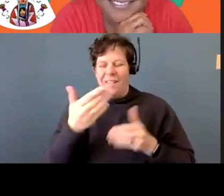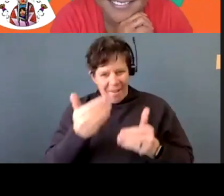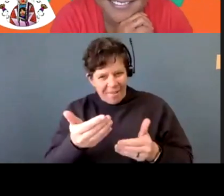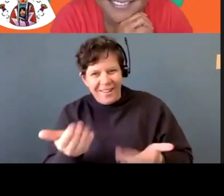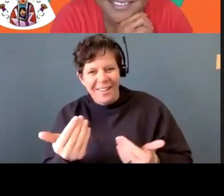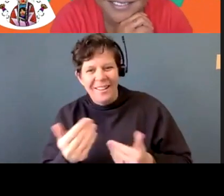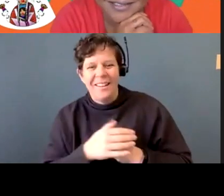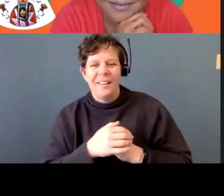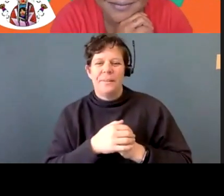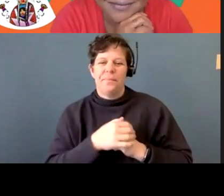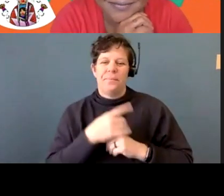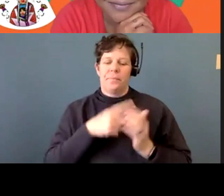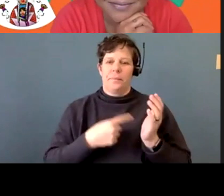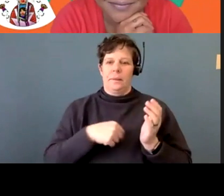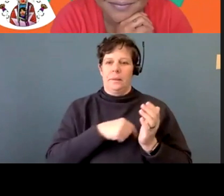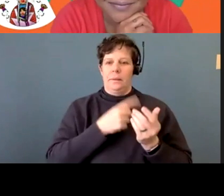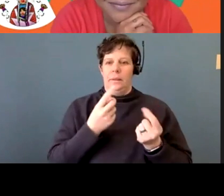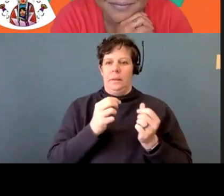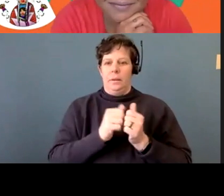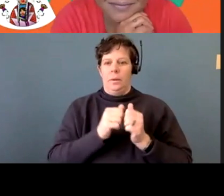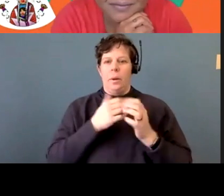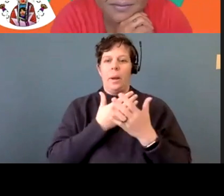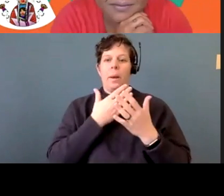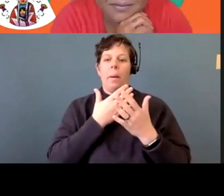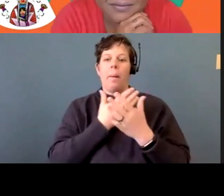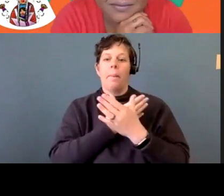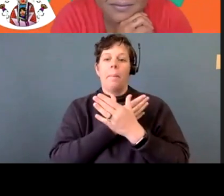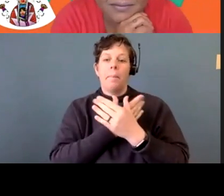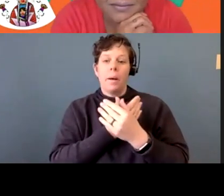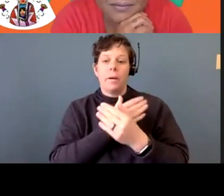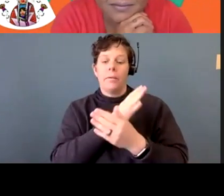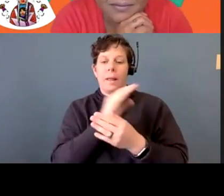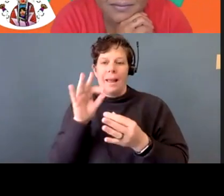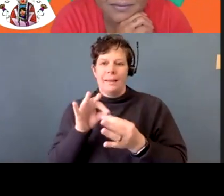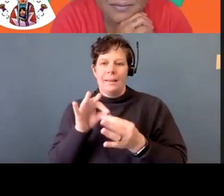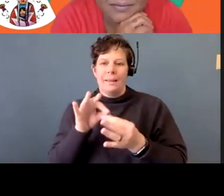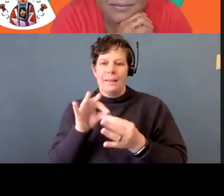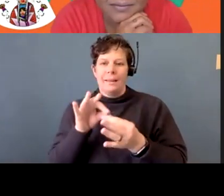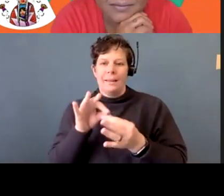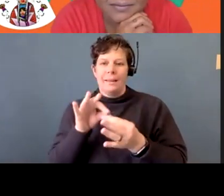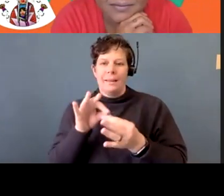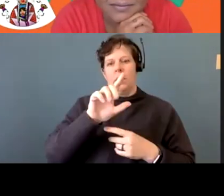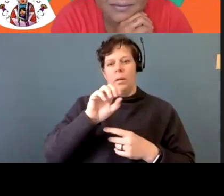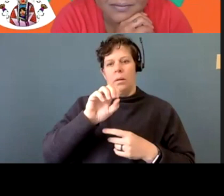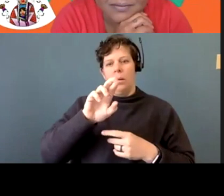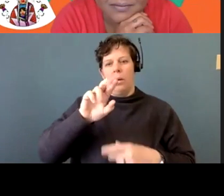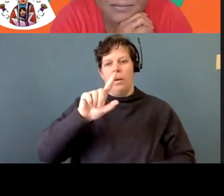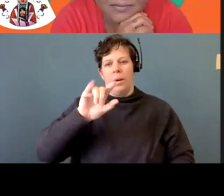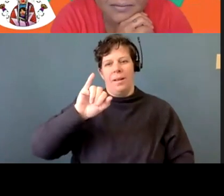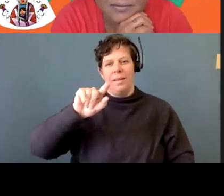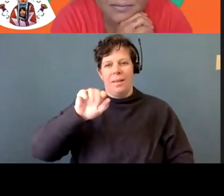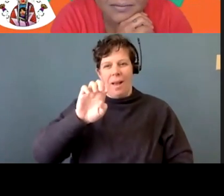So what we do, um, with Butterflies in Spirit, was created by Lorelei Williams eight years ago, and it's a group